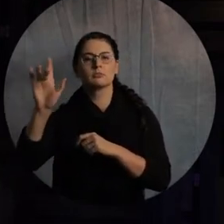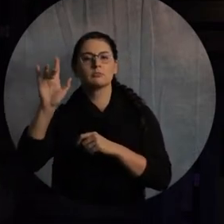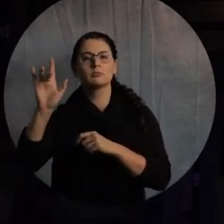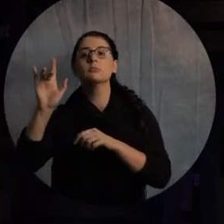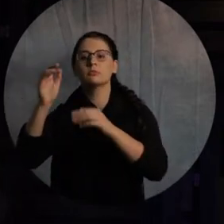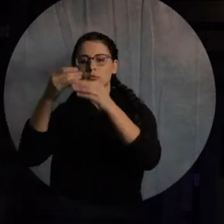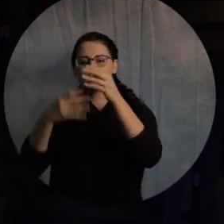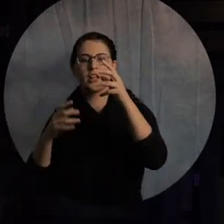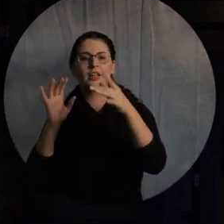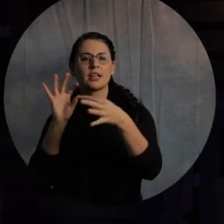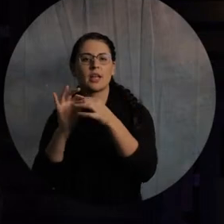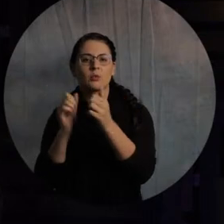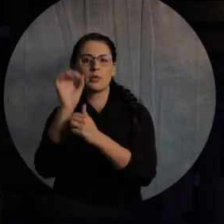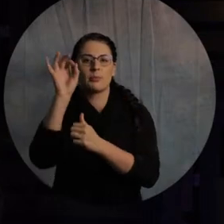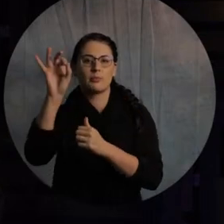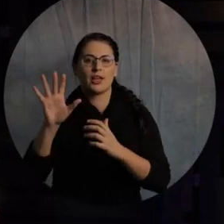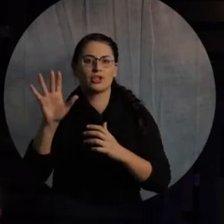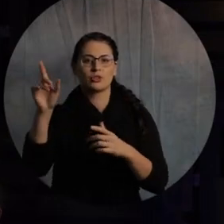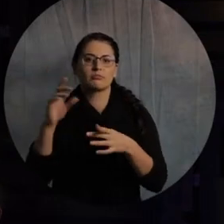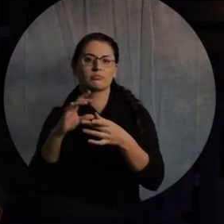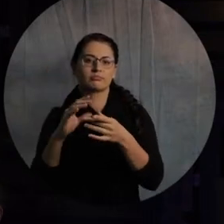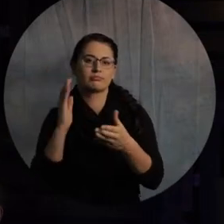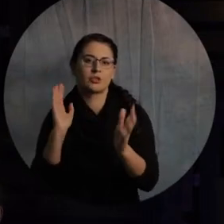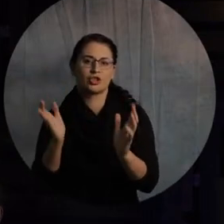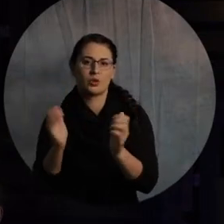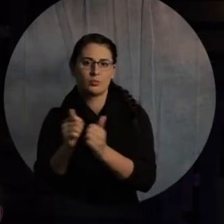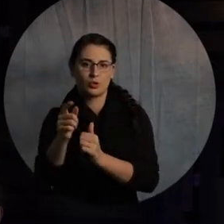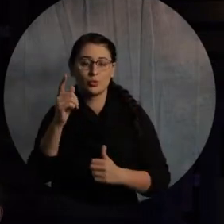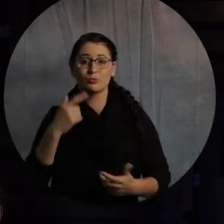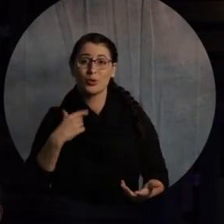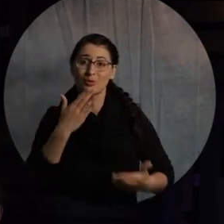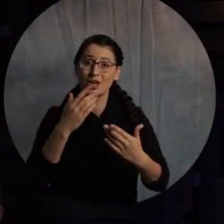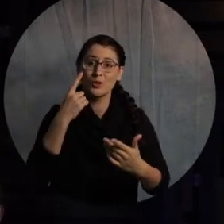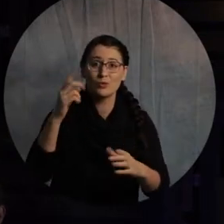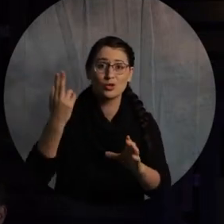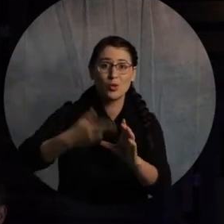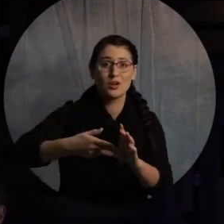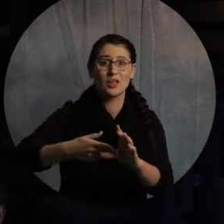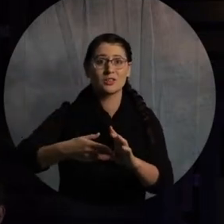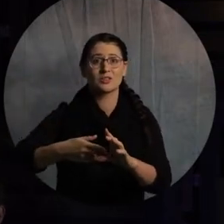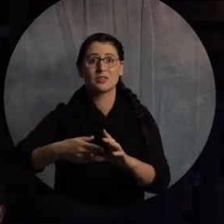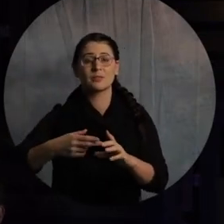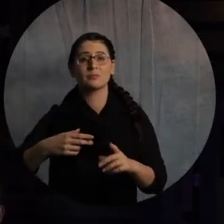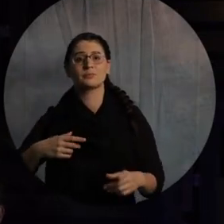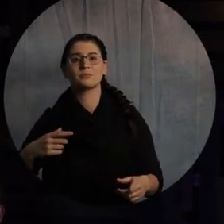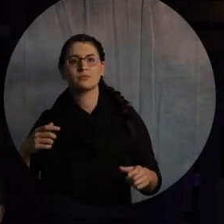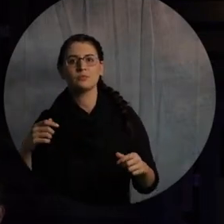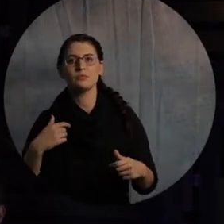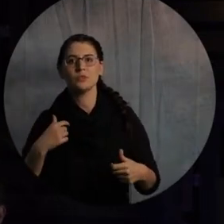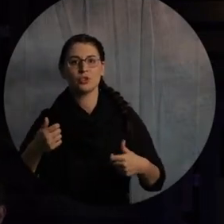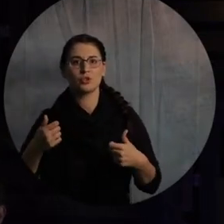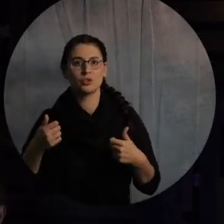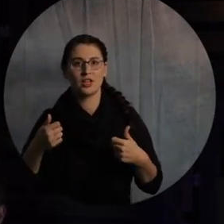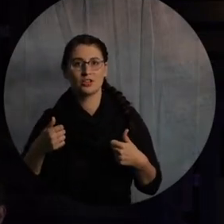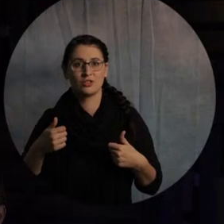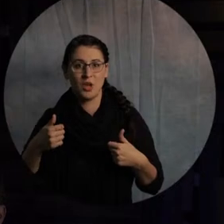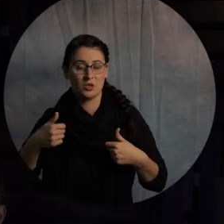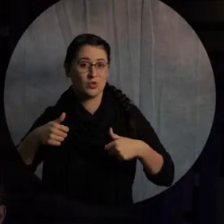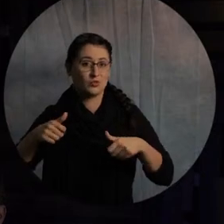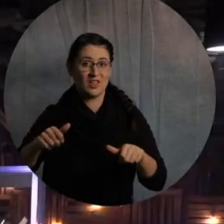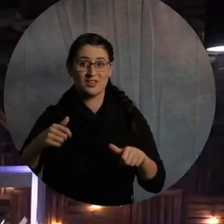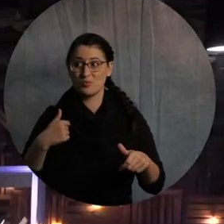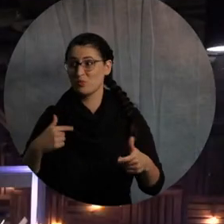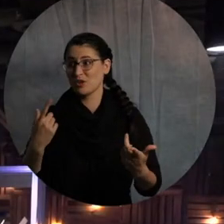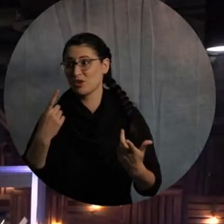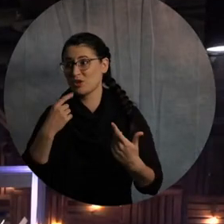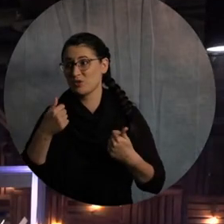get back with you. Sounds awesome. So, hey, man. Thank you so much for joining us. Looking forward. We're going try this out and see how it goes. And so we're committed to